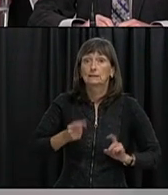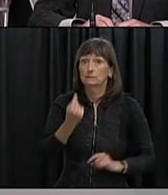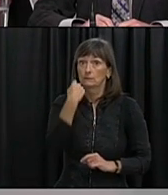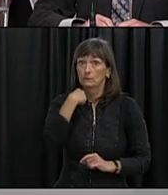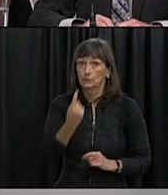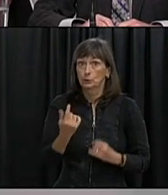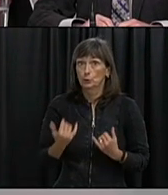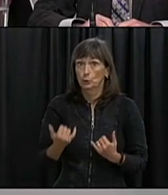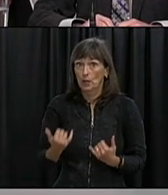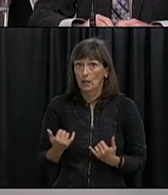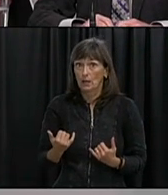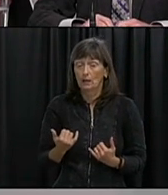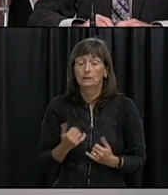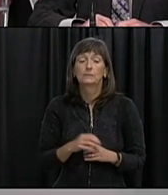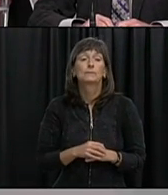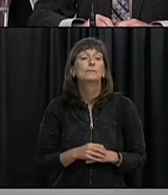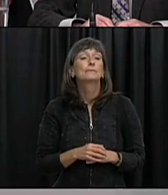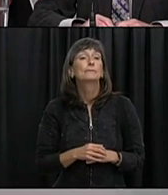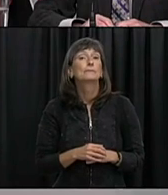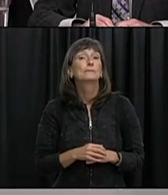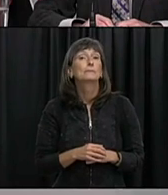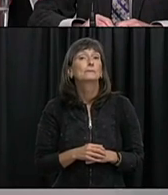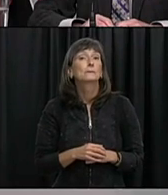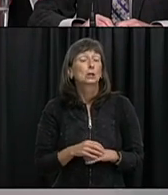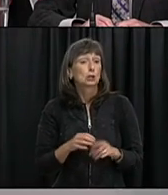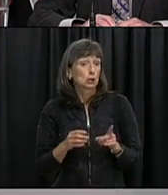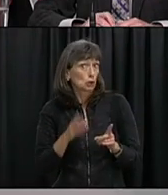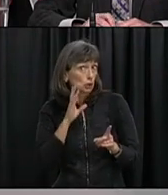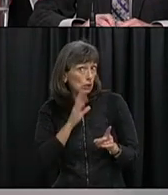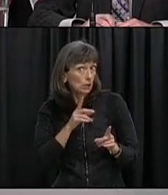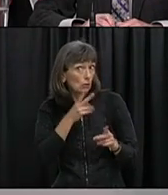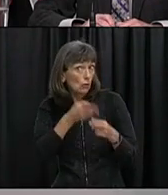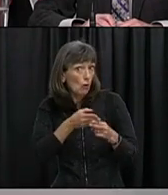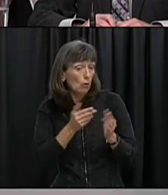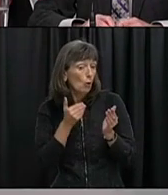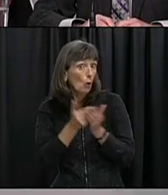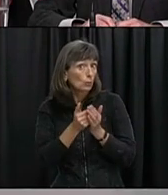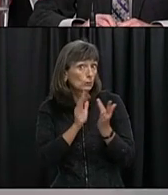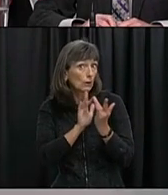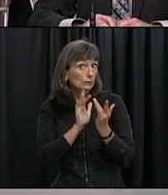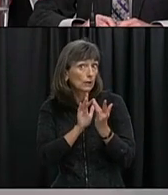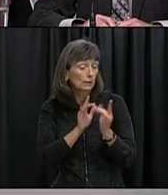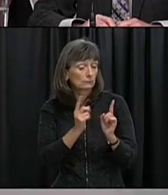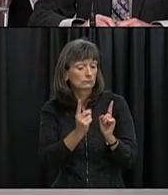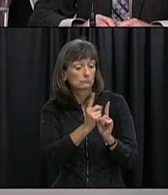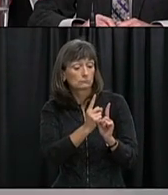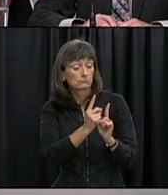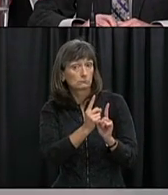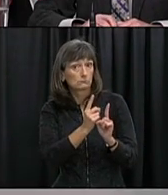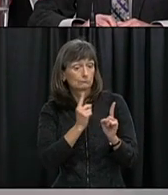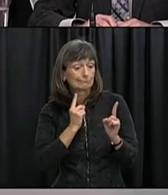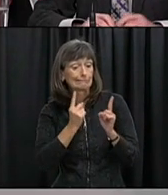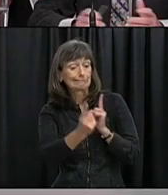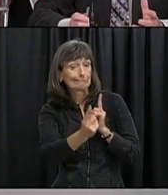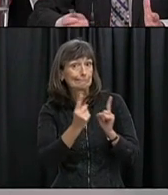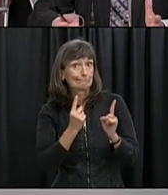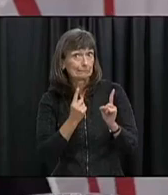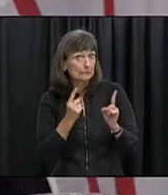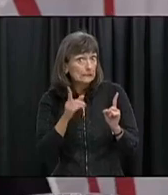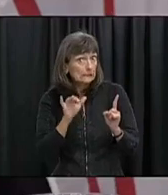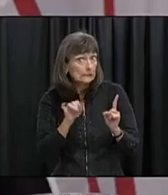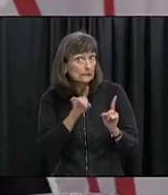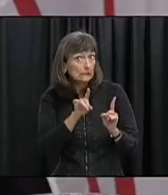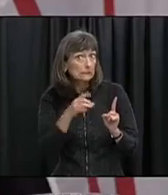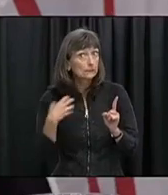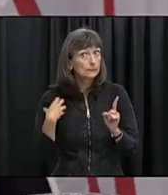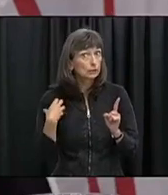Is she close contact with that positive, and would she fit under that clarification? clarification? At